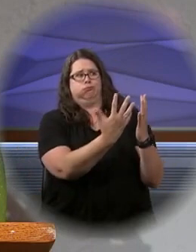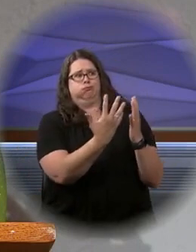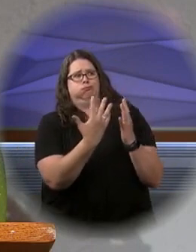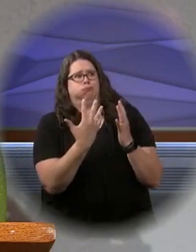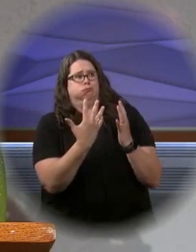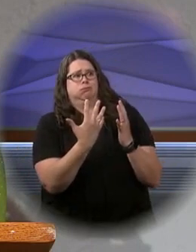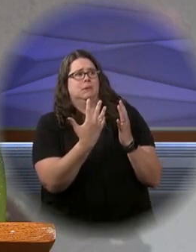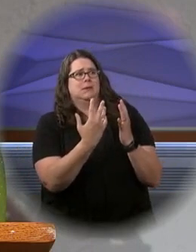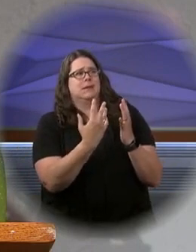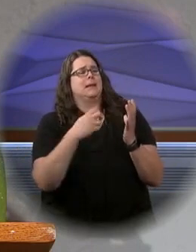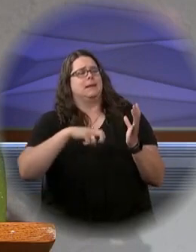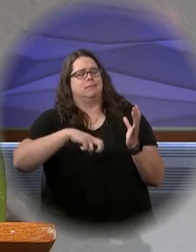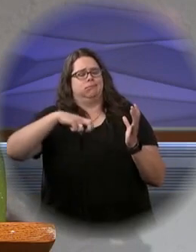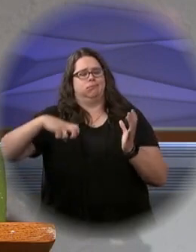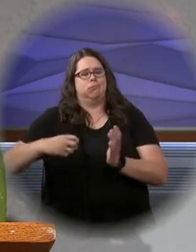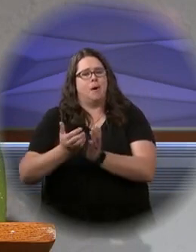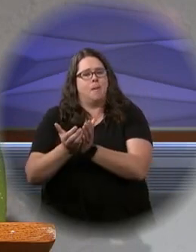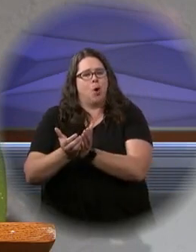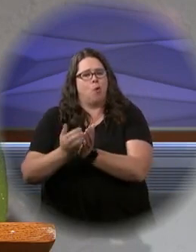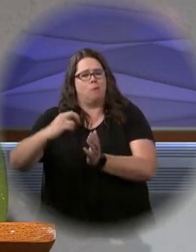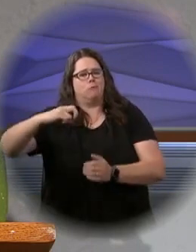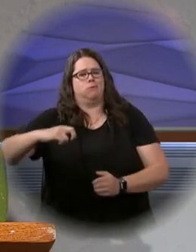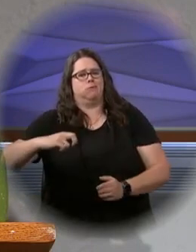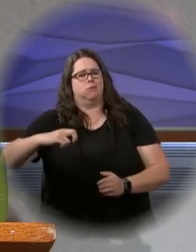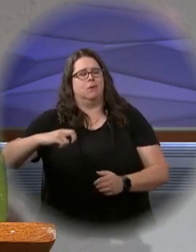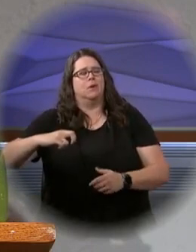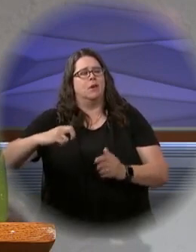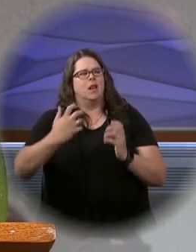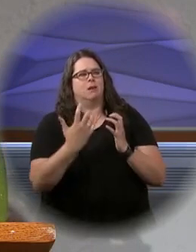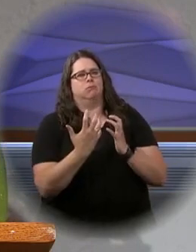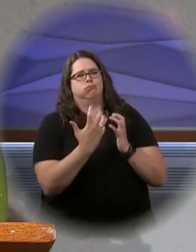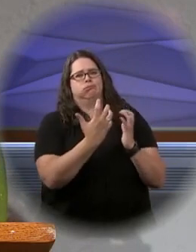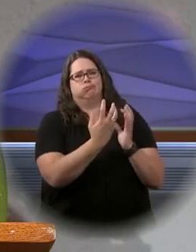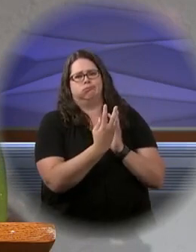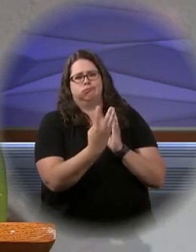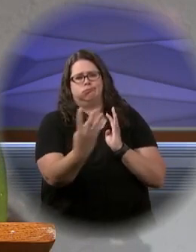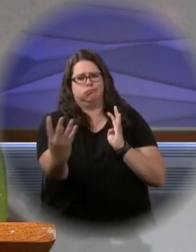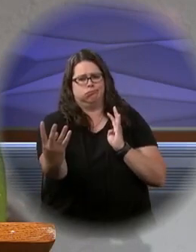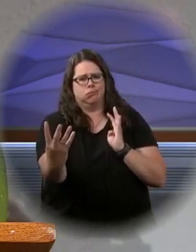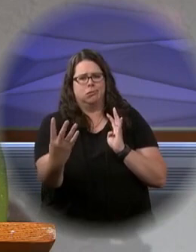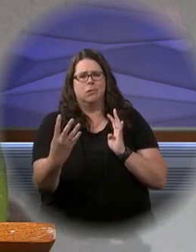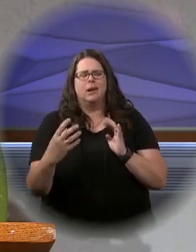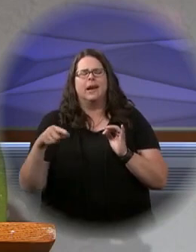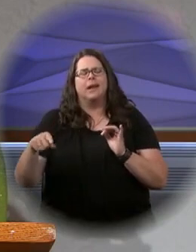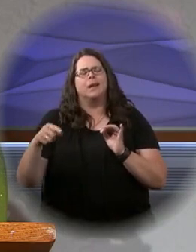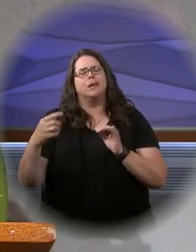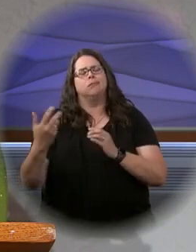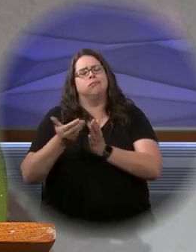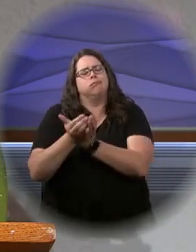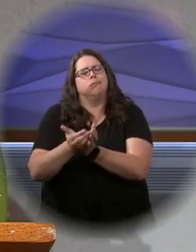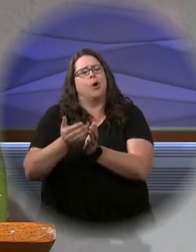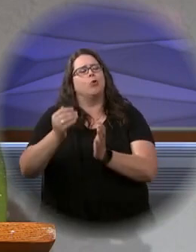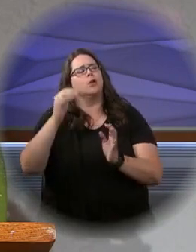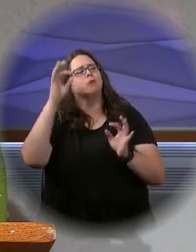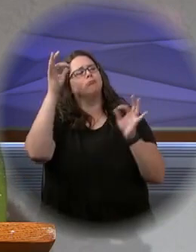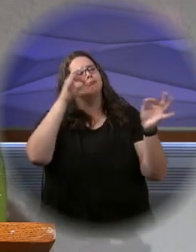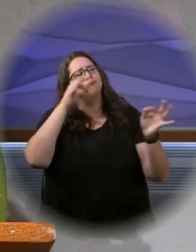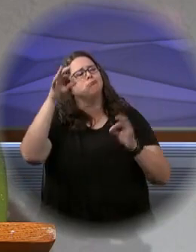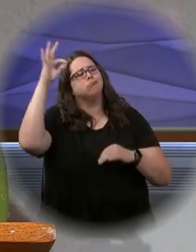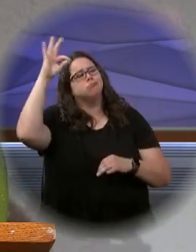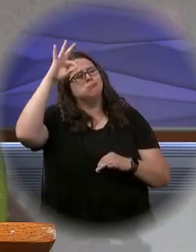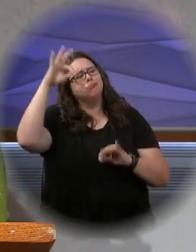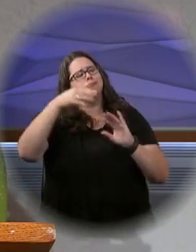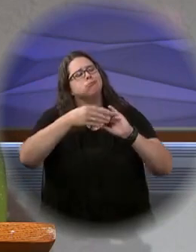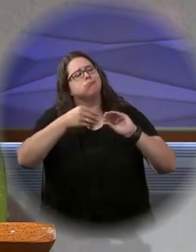into a boat and sat down, and the whole crowd stood along the shore. And he spoke to them at length in parables, saying,